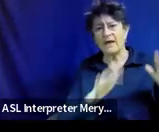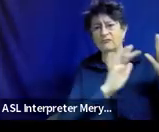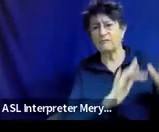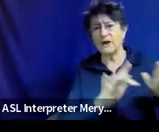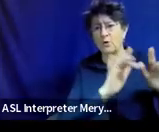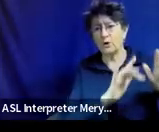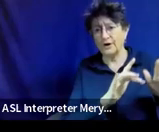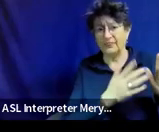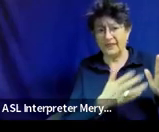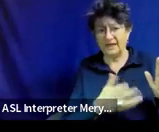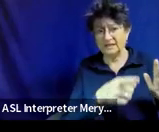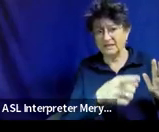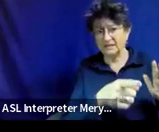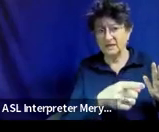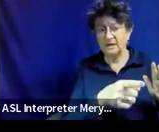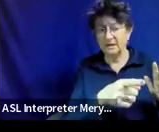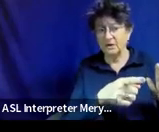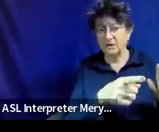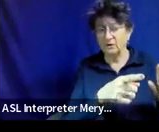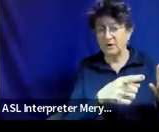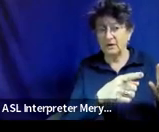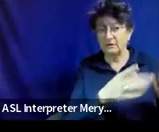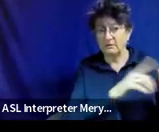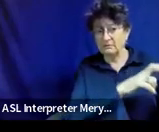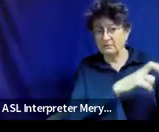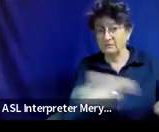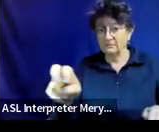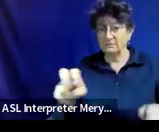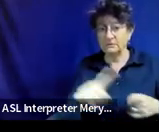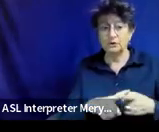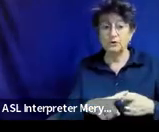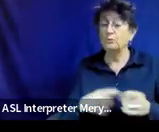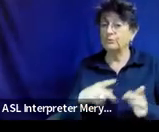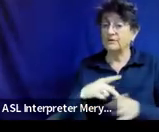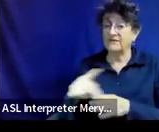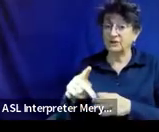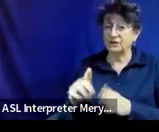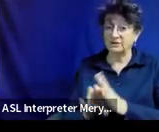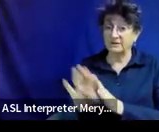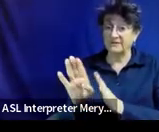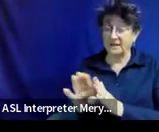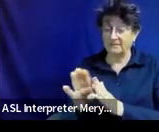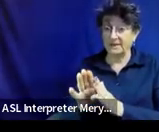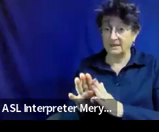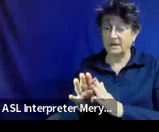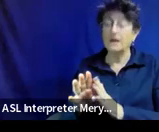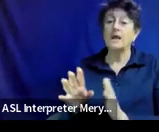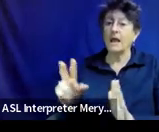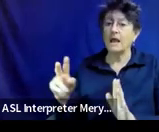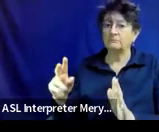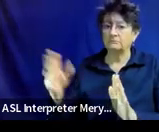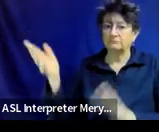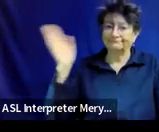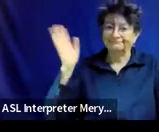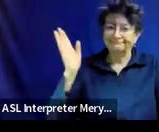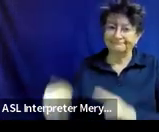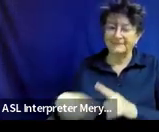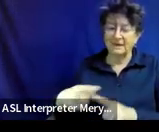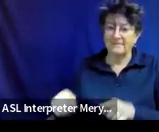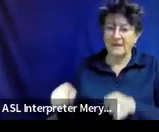it'll take you to our professional development around alignment, if you'd like to hear more about that and the skill gaps in-house statements.